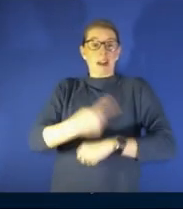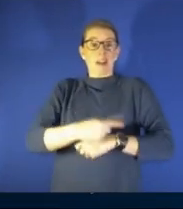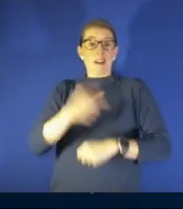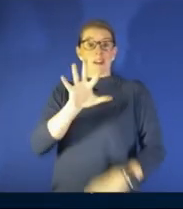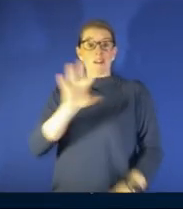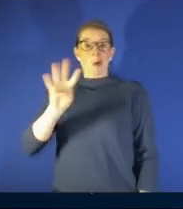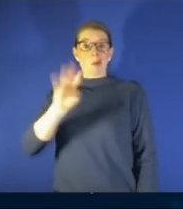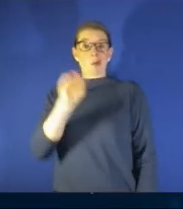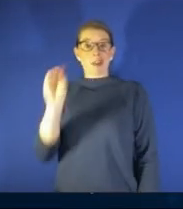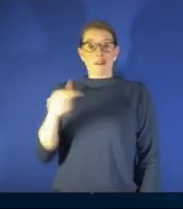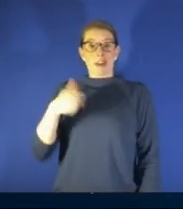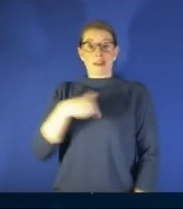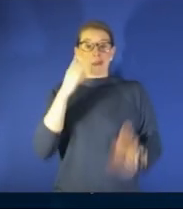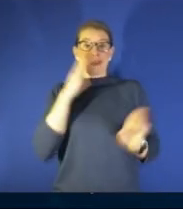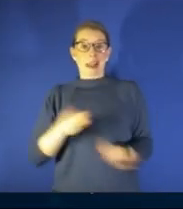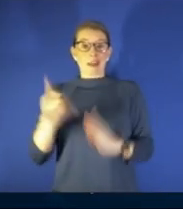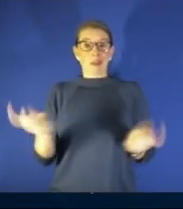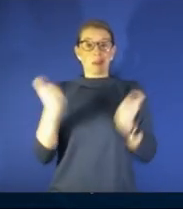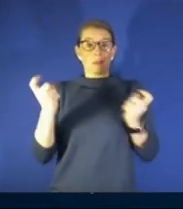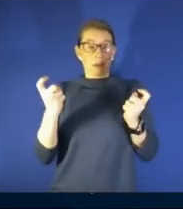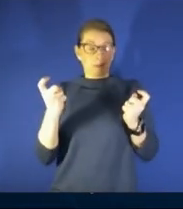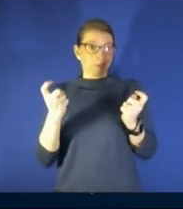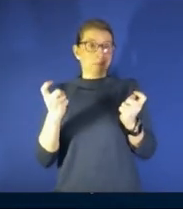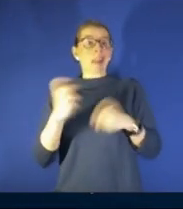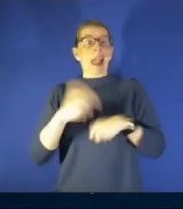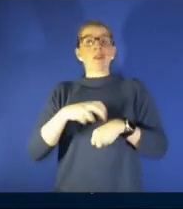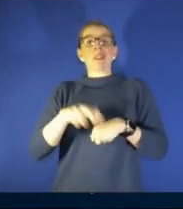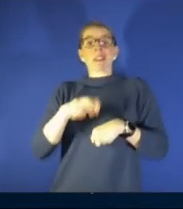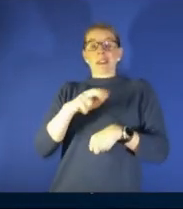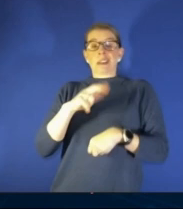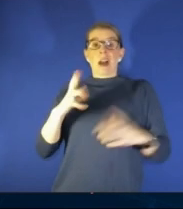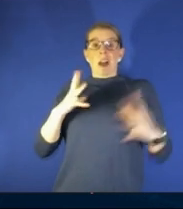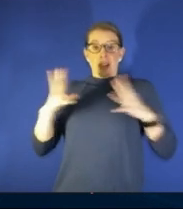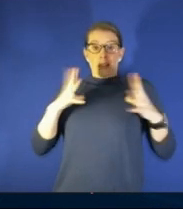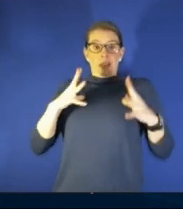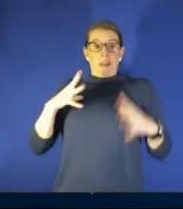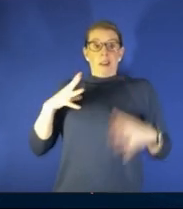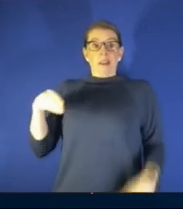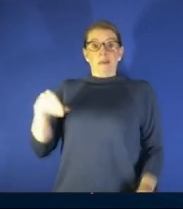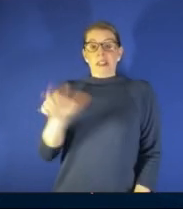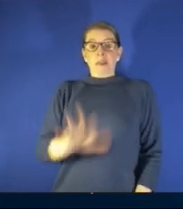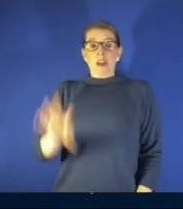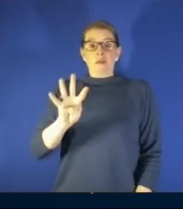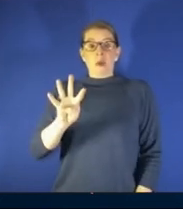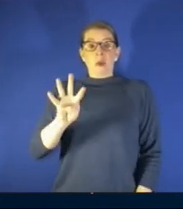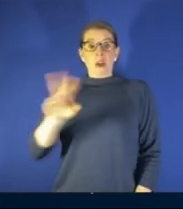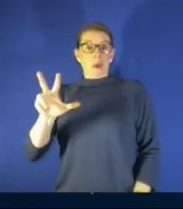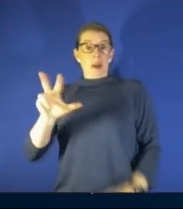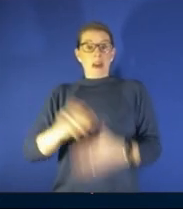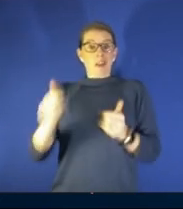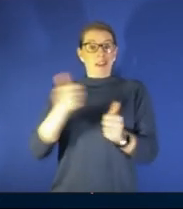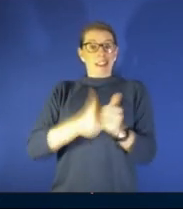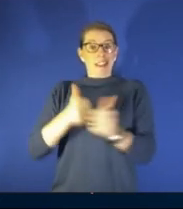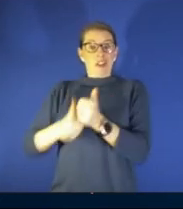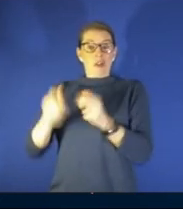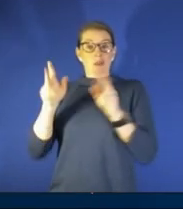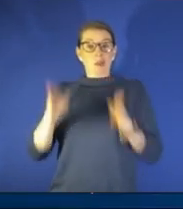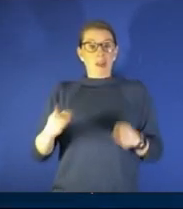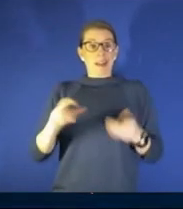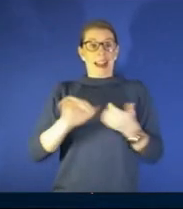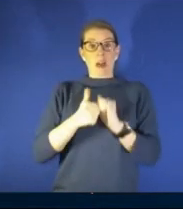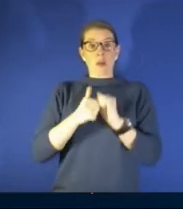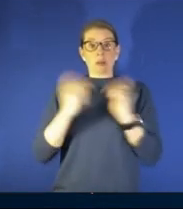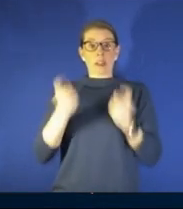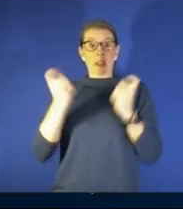plan to celebrate the irish holiday spending roughly 43 a piece so how will we celebrate most will